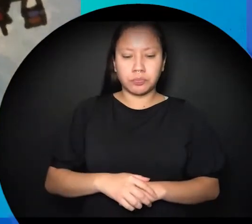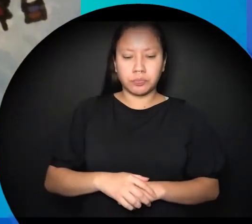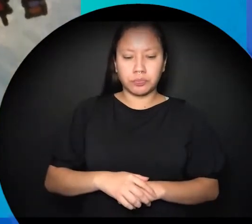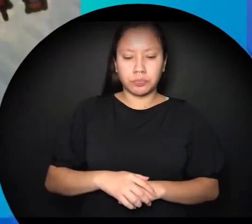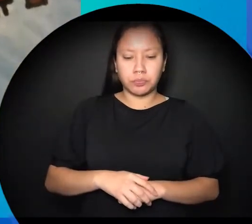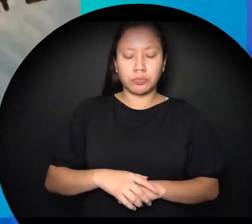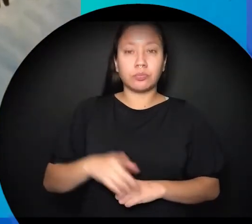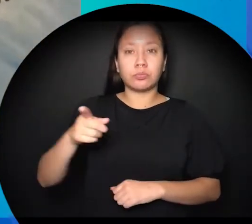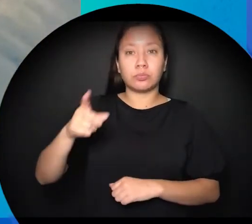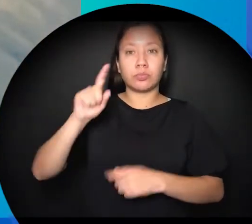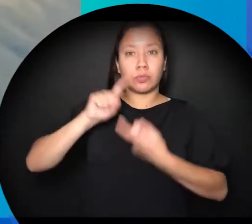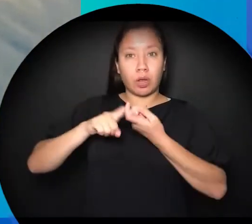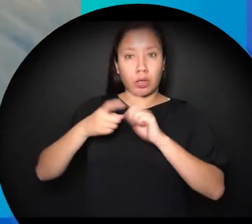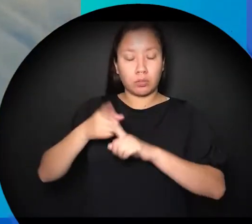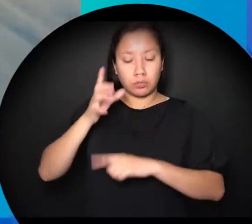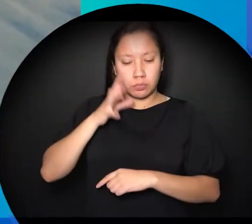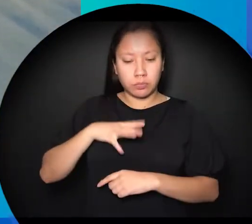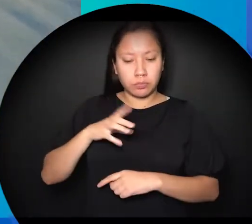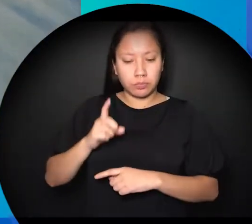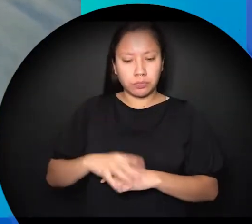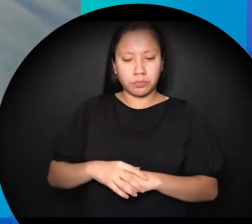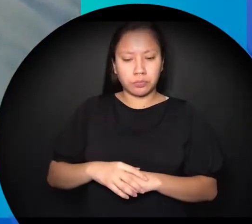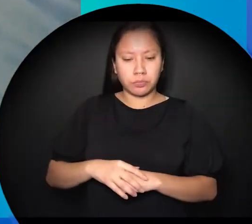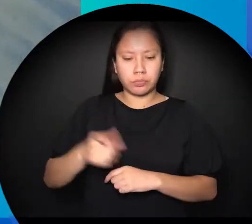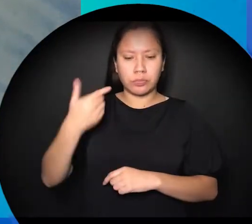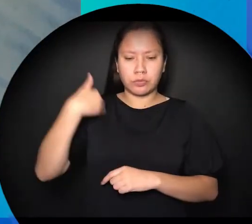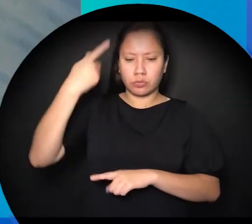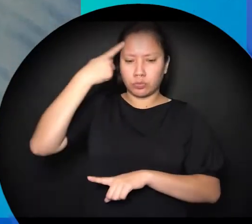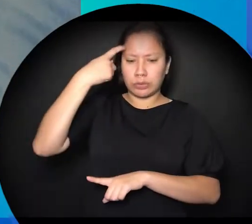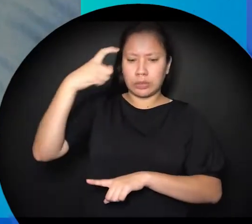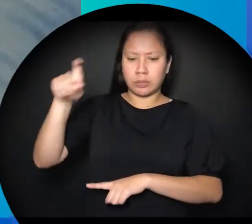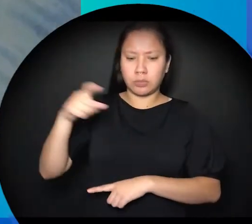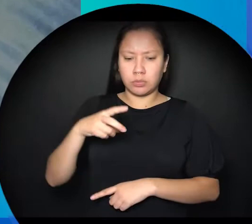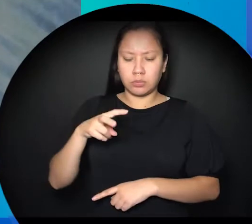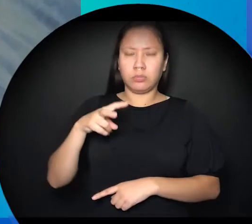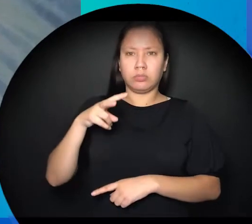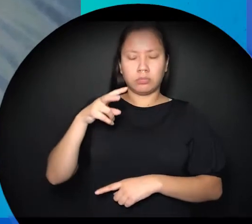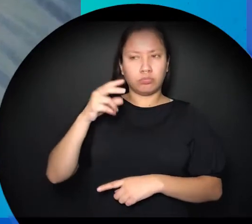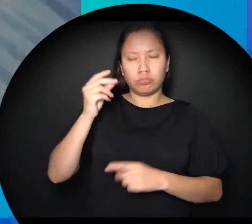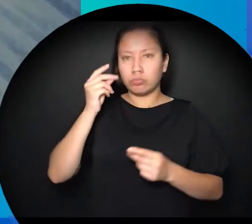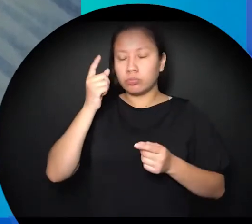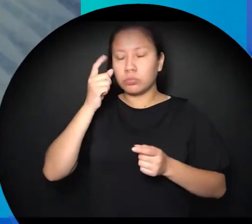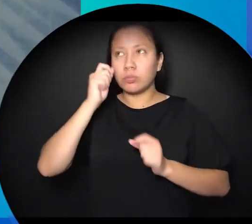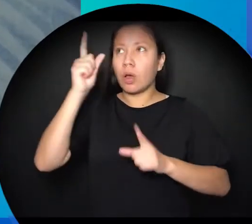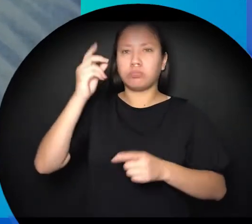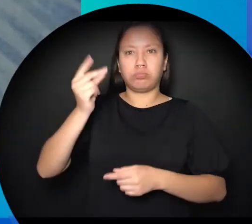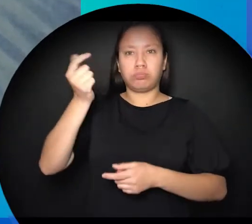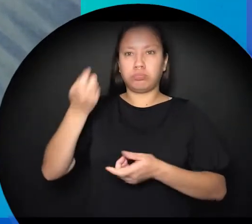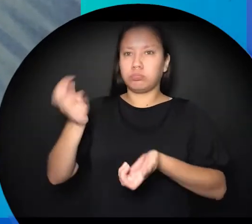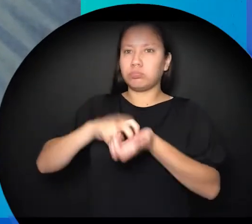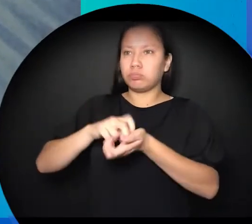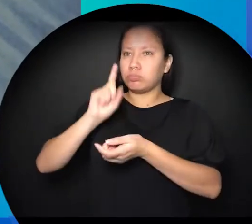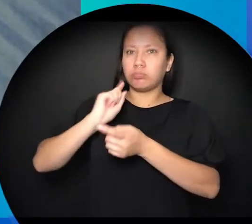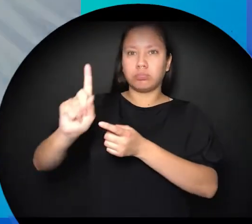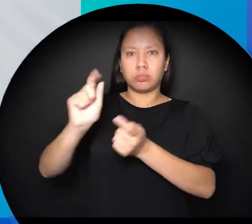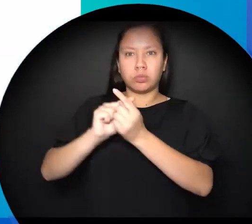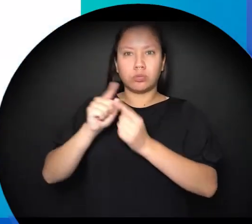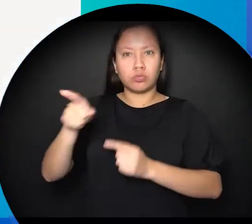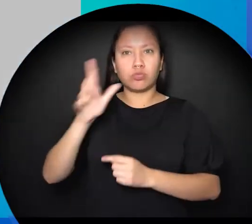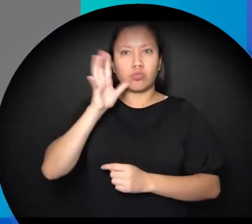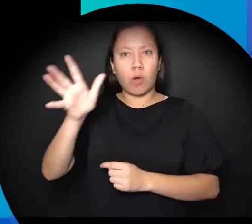around Turtle Island with a copper pail in one hand and a mixu staff in the other wearing sneakers